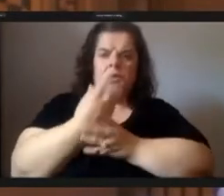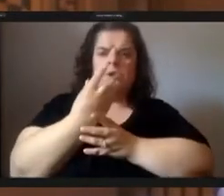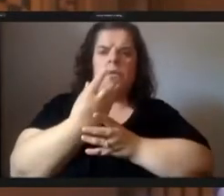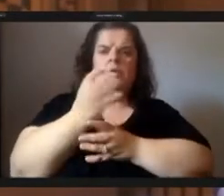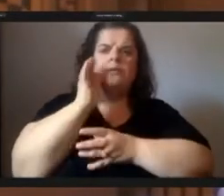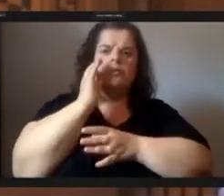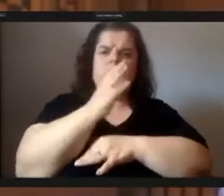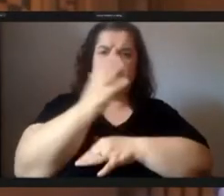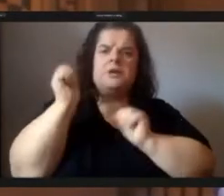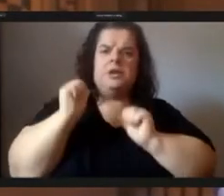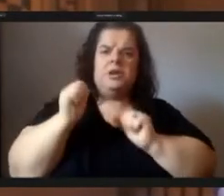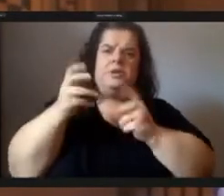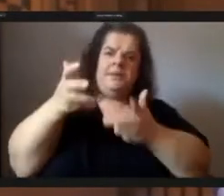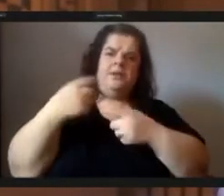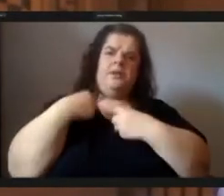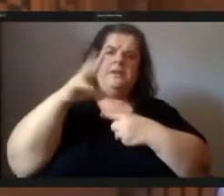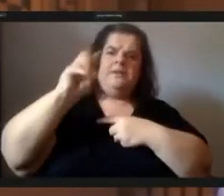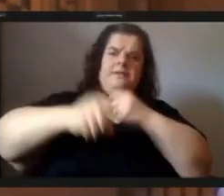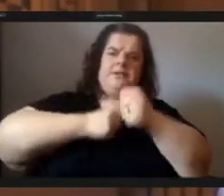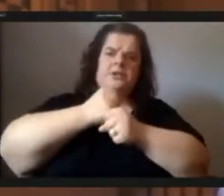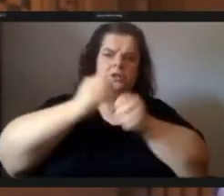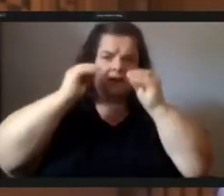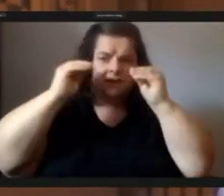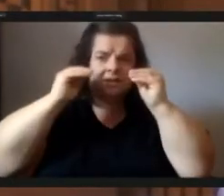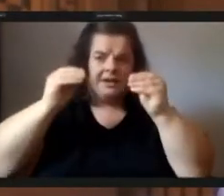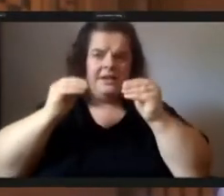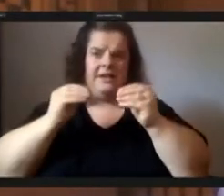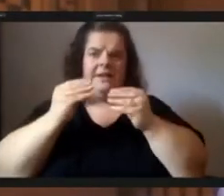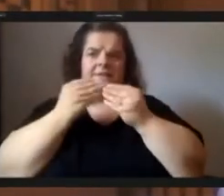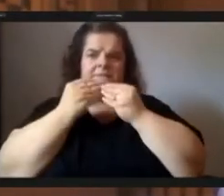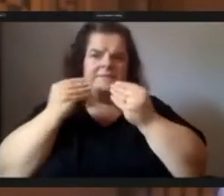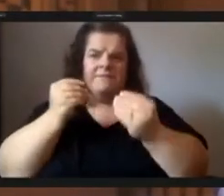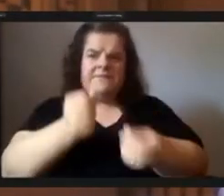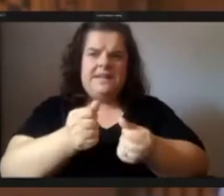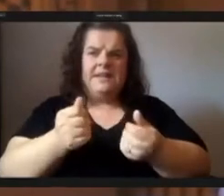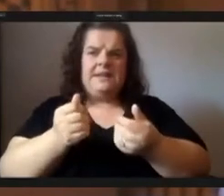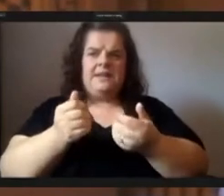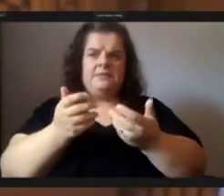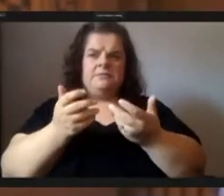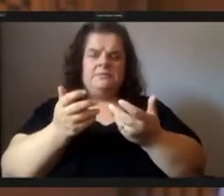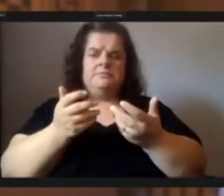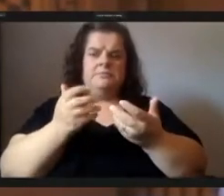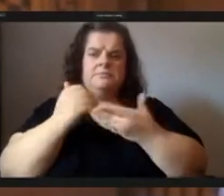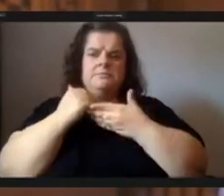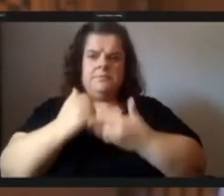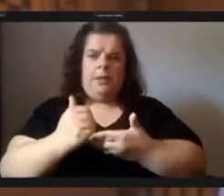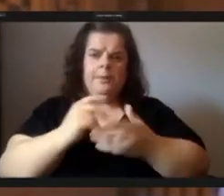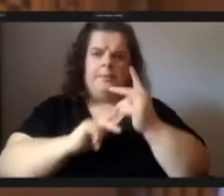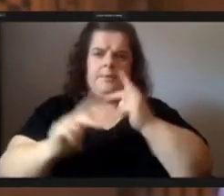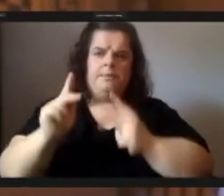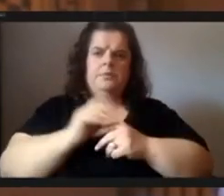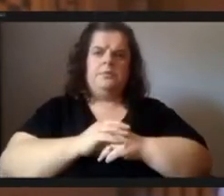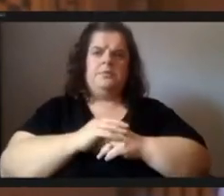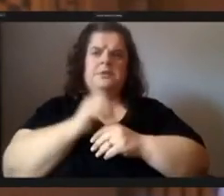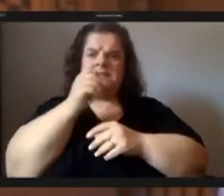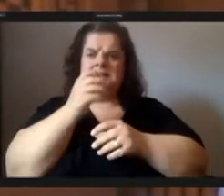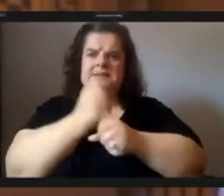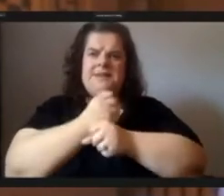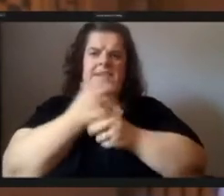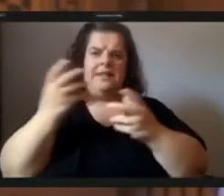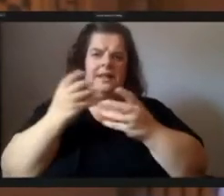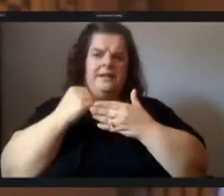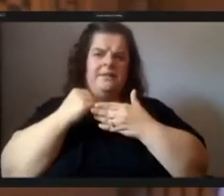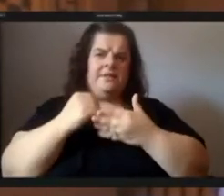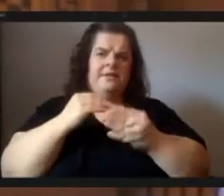could be there for 50 years feeding people and it doesn't take much maintenance um and uh